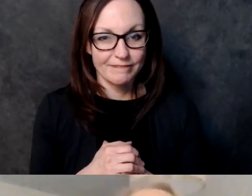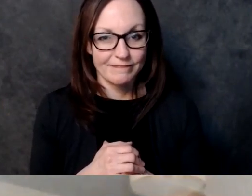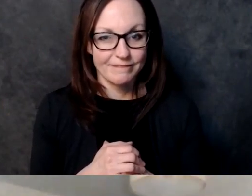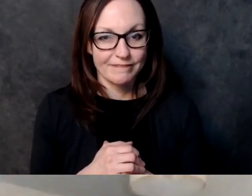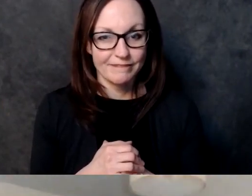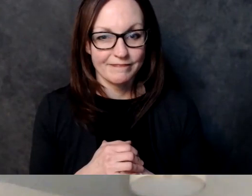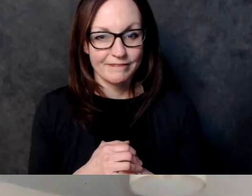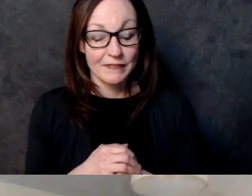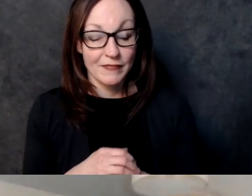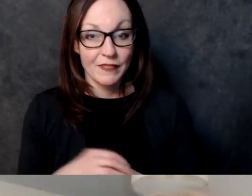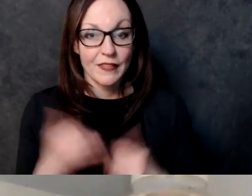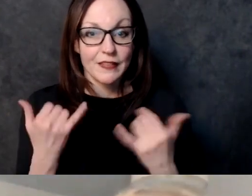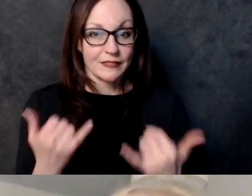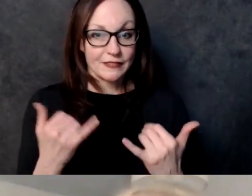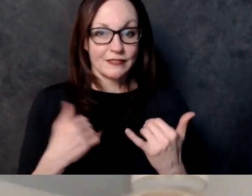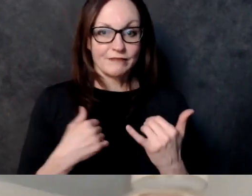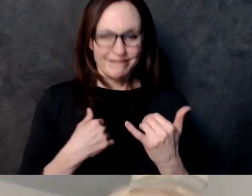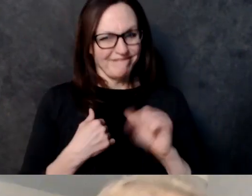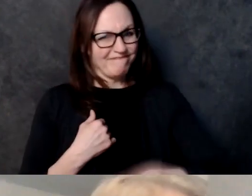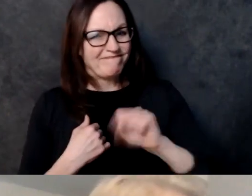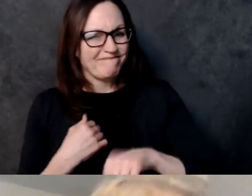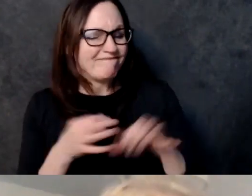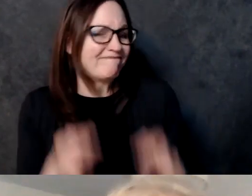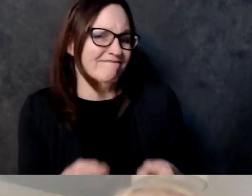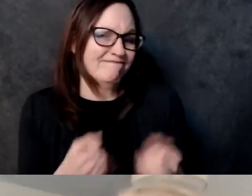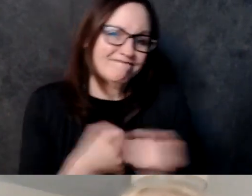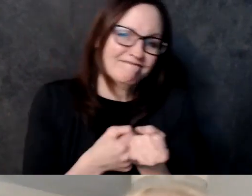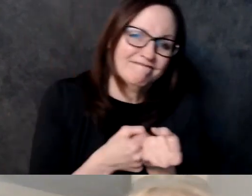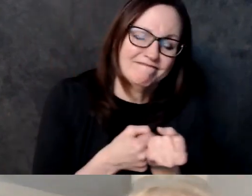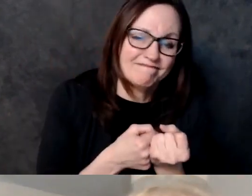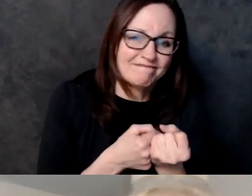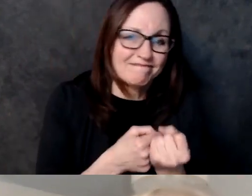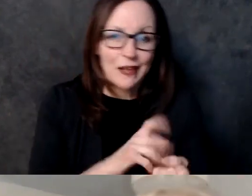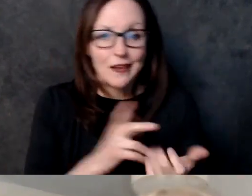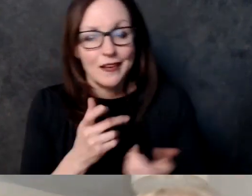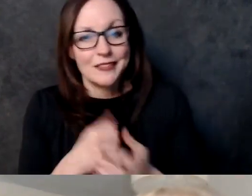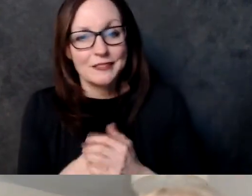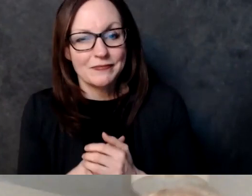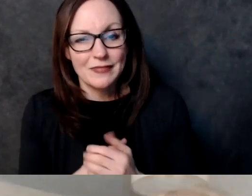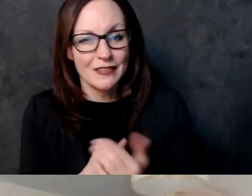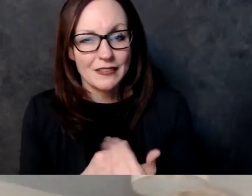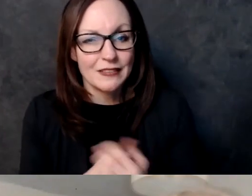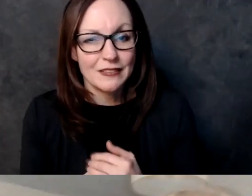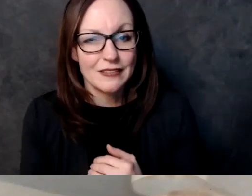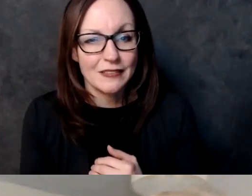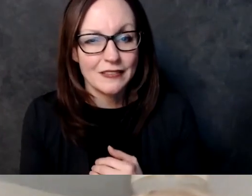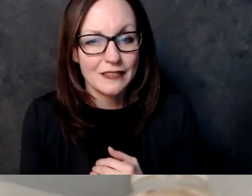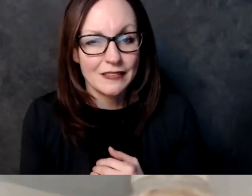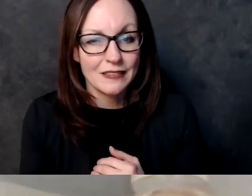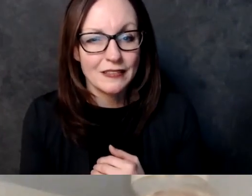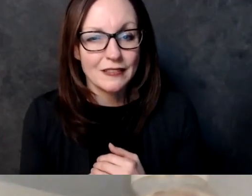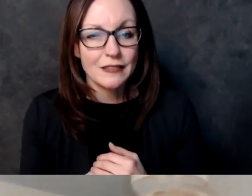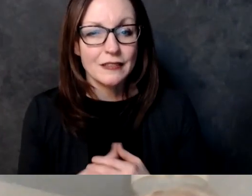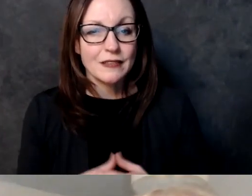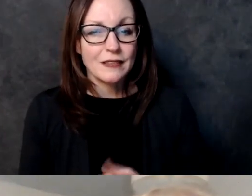on and i was part of part of a um uh special research committee that uh